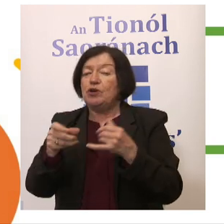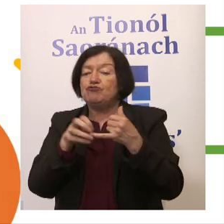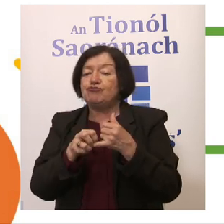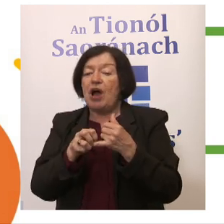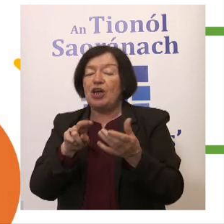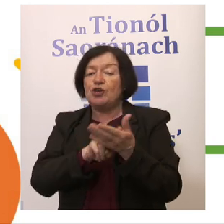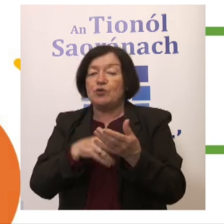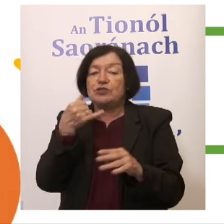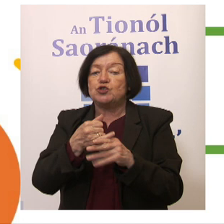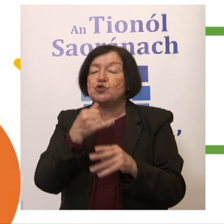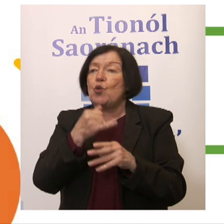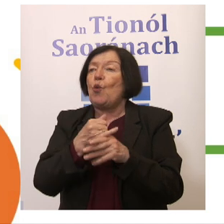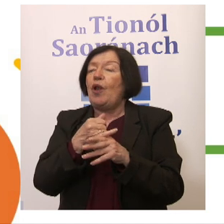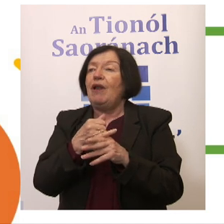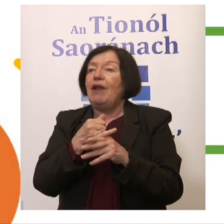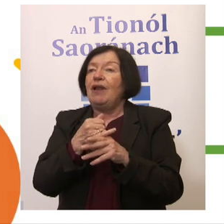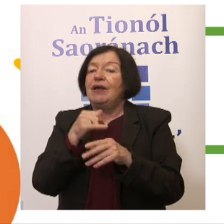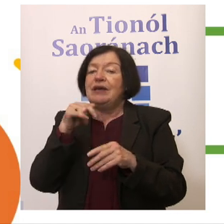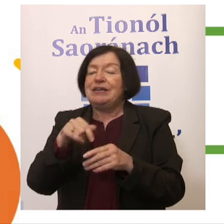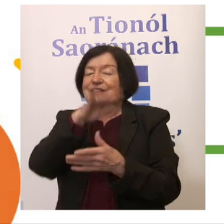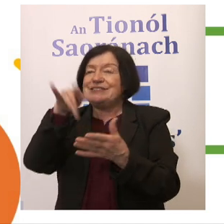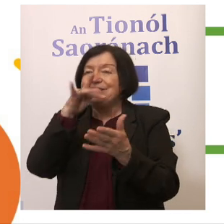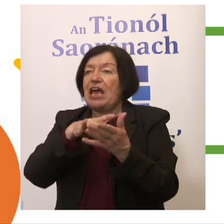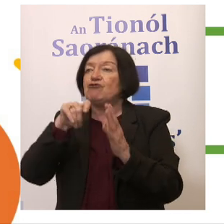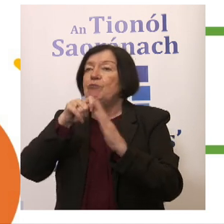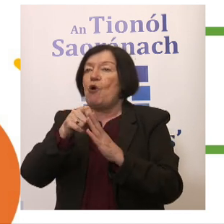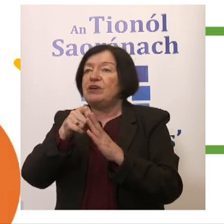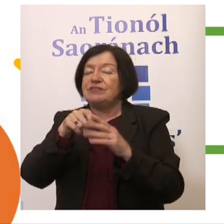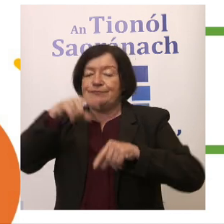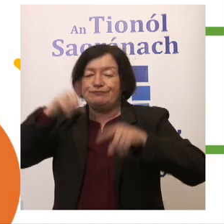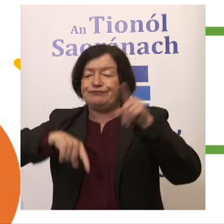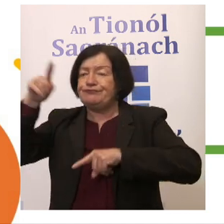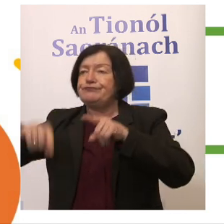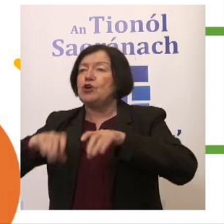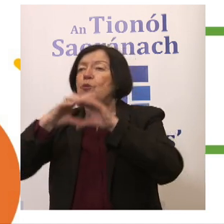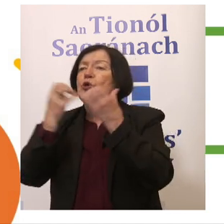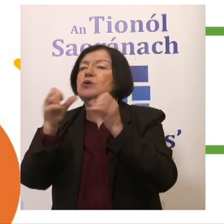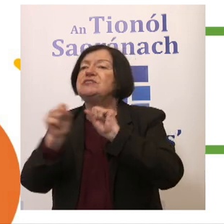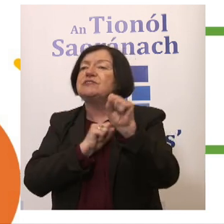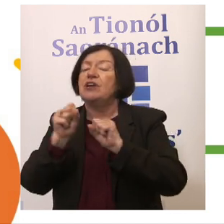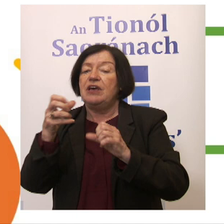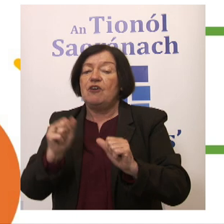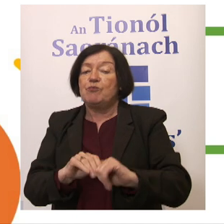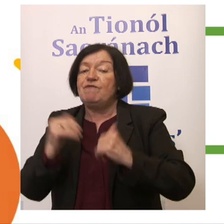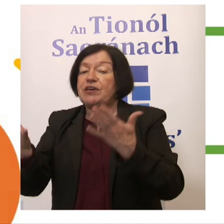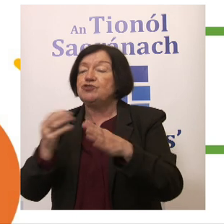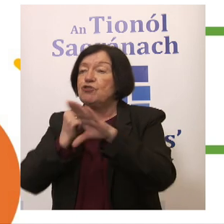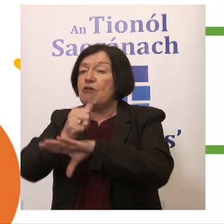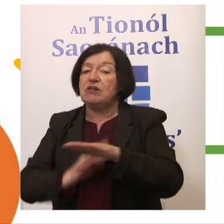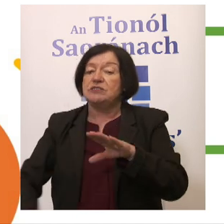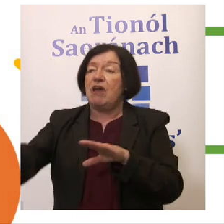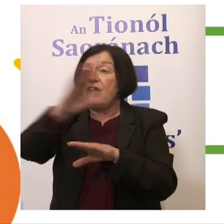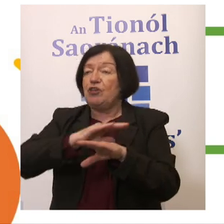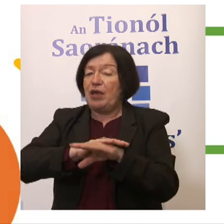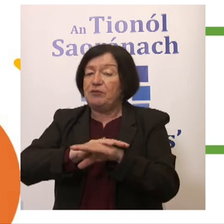use the school to be the central point of a whole range of community services. So you have provision across the entire continuum.